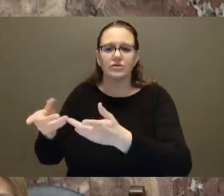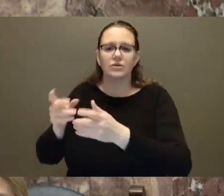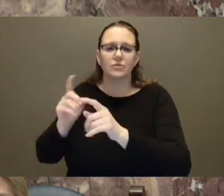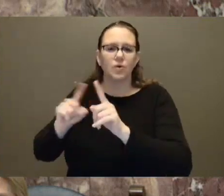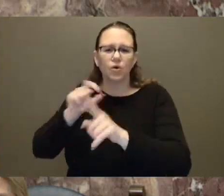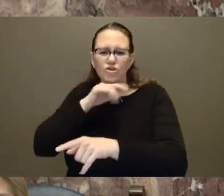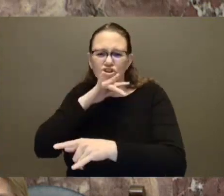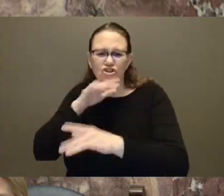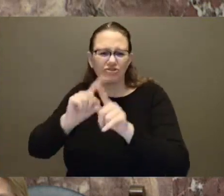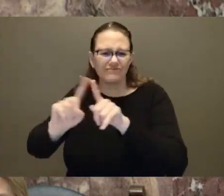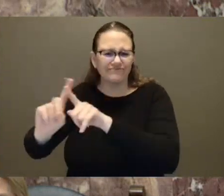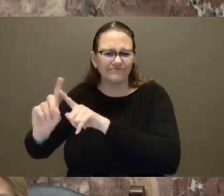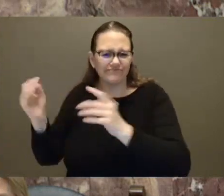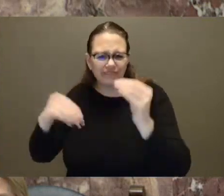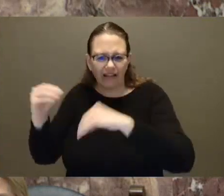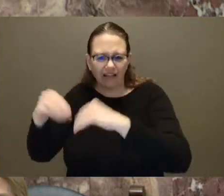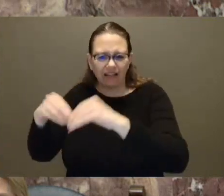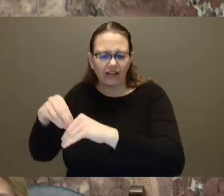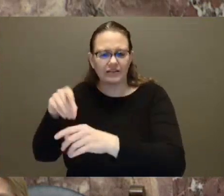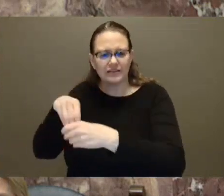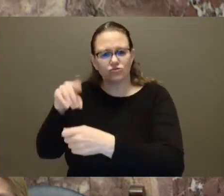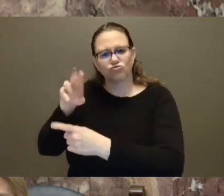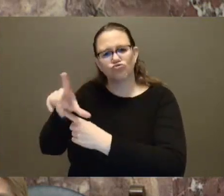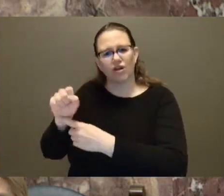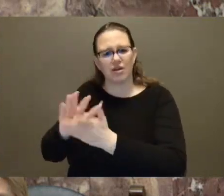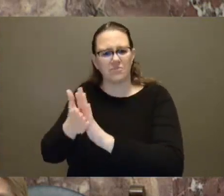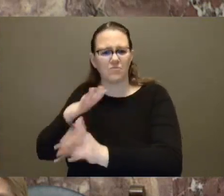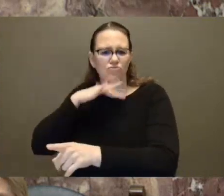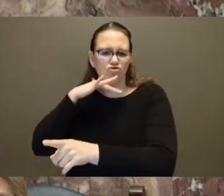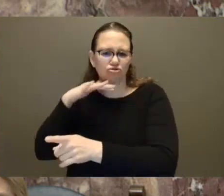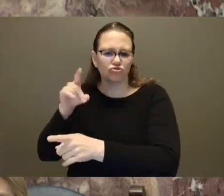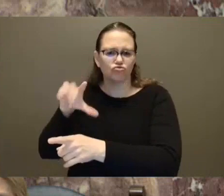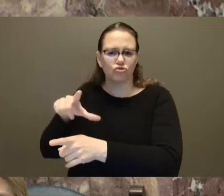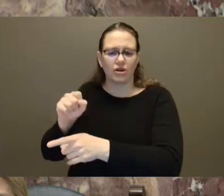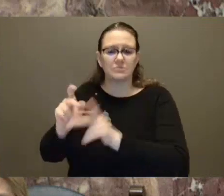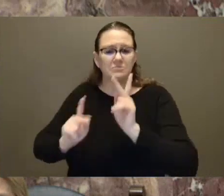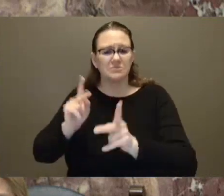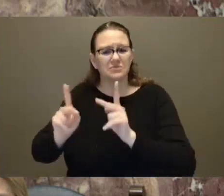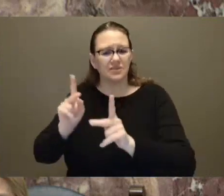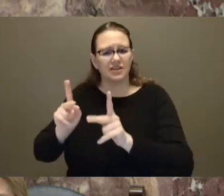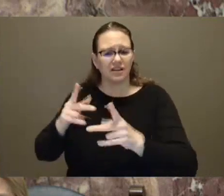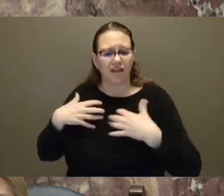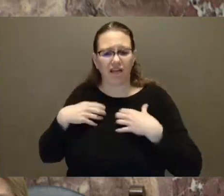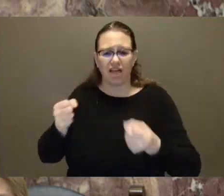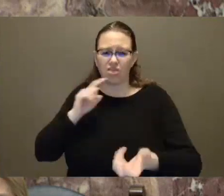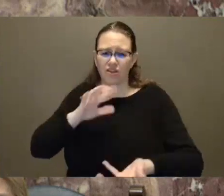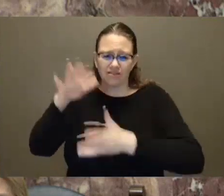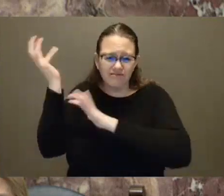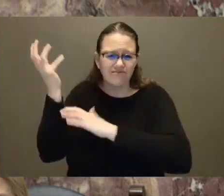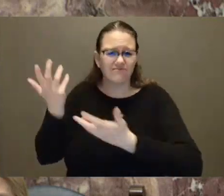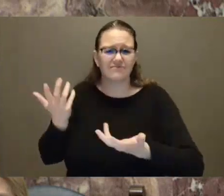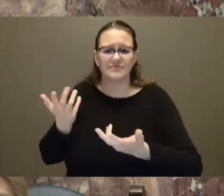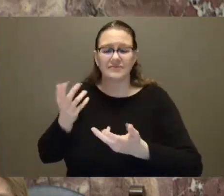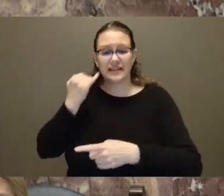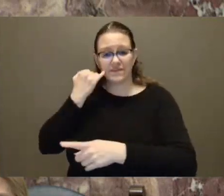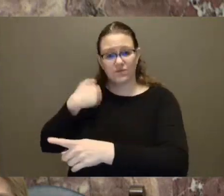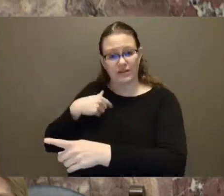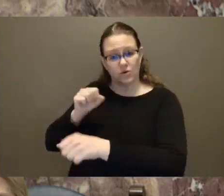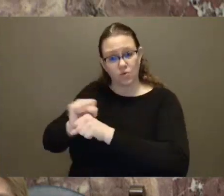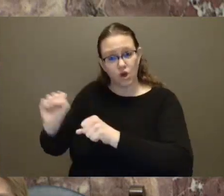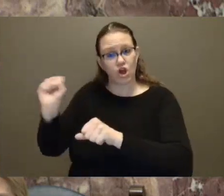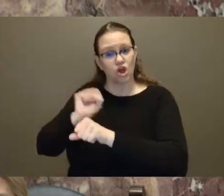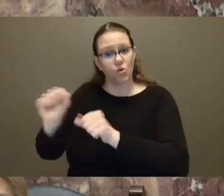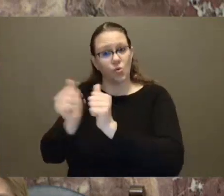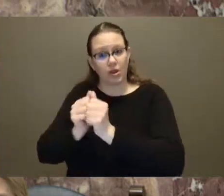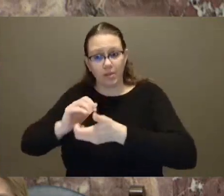to people's physical health. When we work with all of our partners across this space to try to come together to